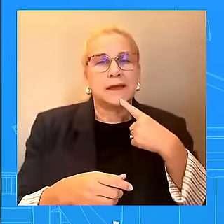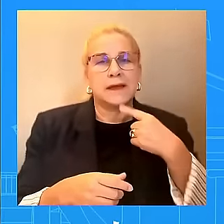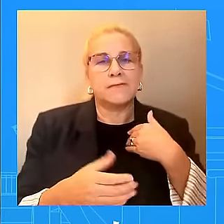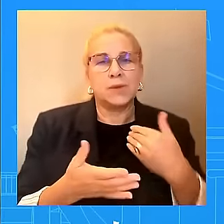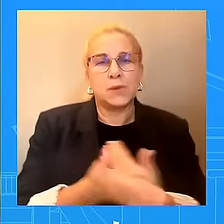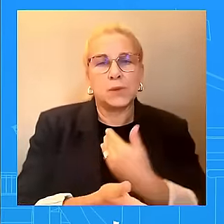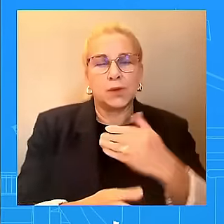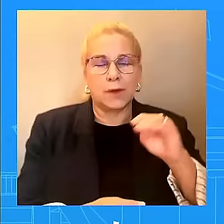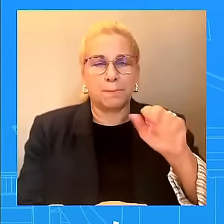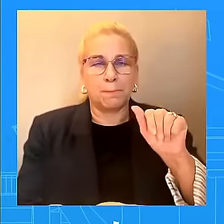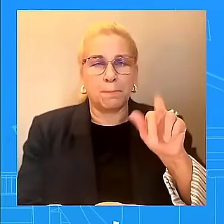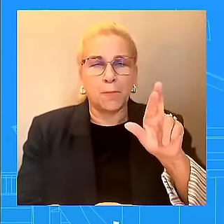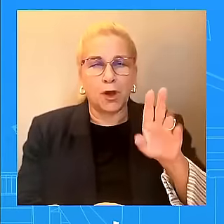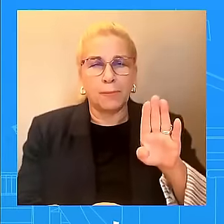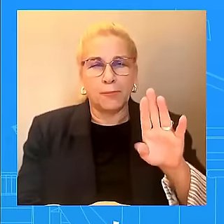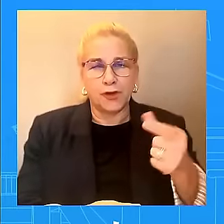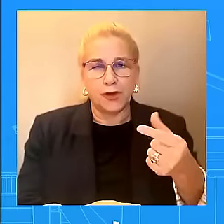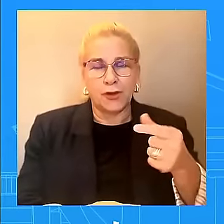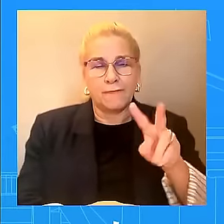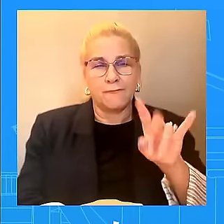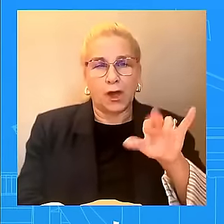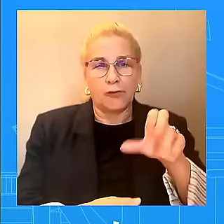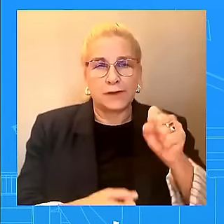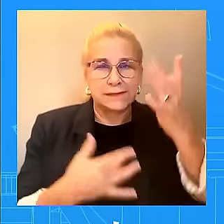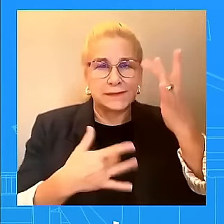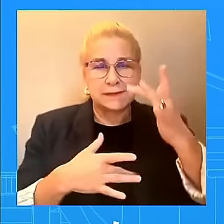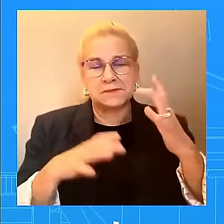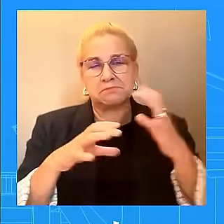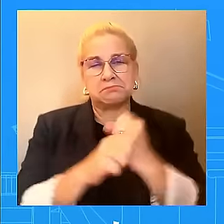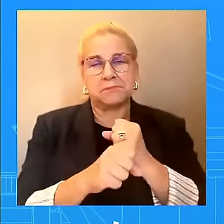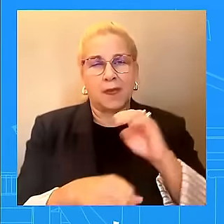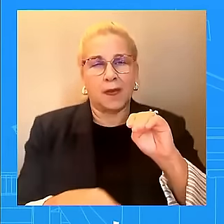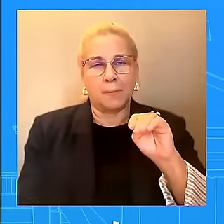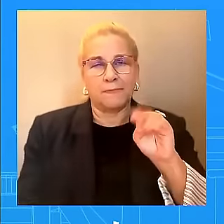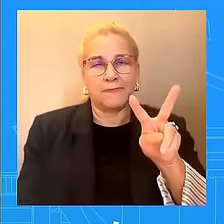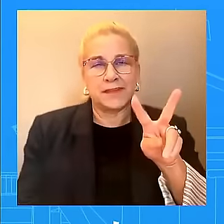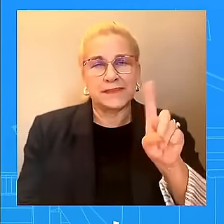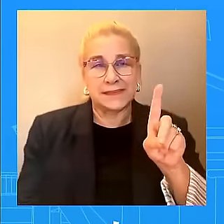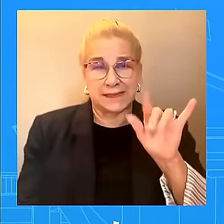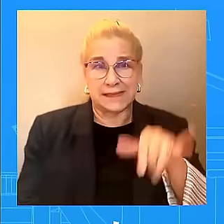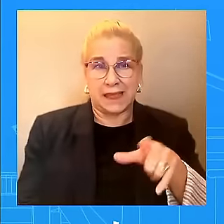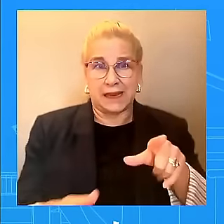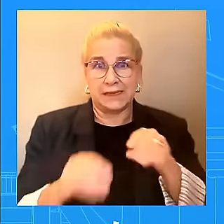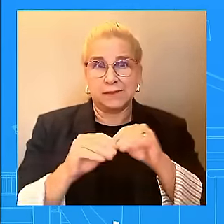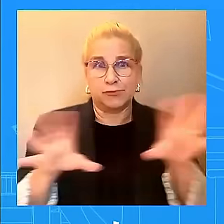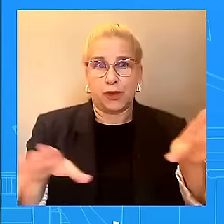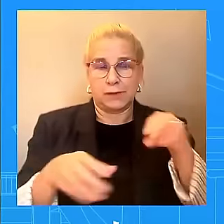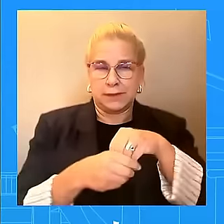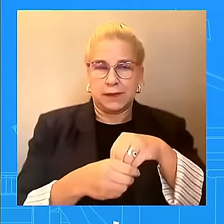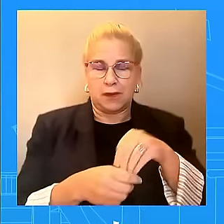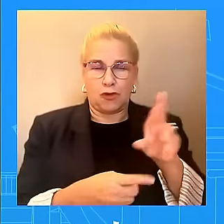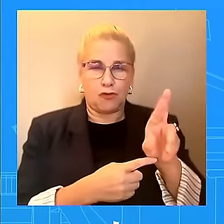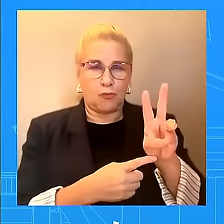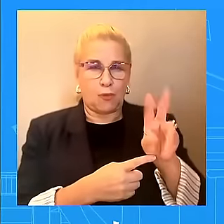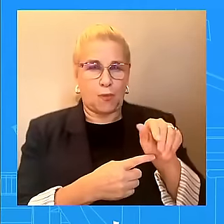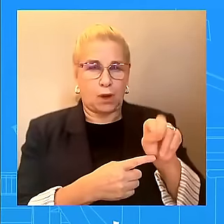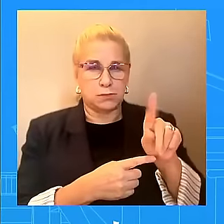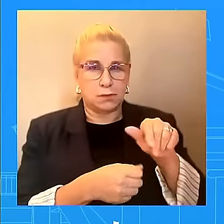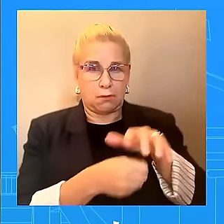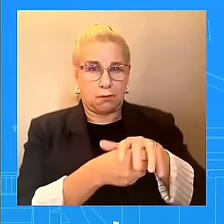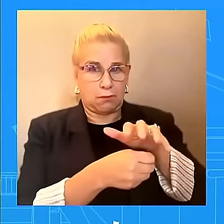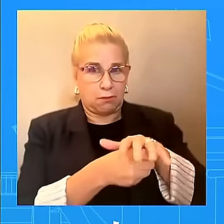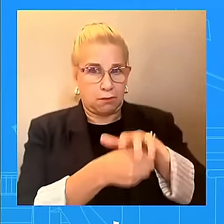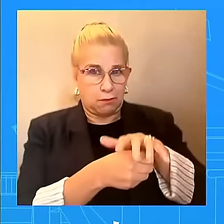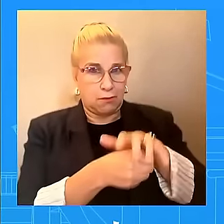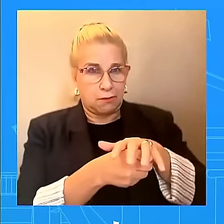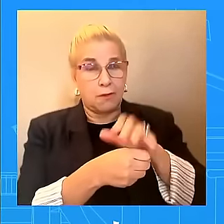the outbreak as quickly as possible. As we have all experienced in recent years, health emergencies are a global issue we must address together. CDC